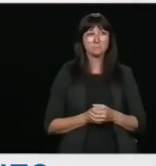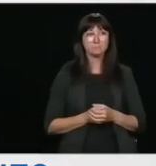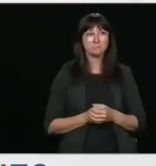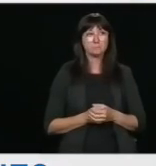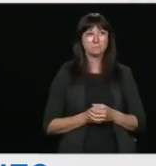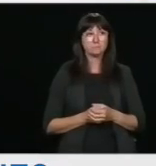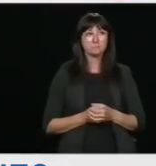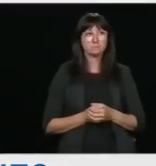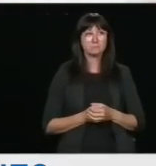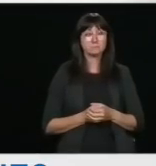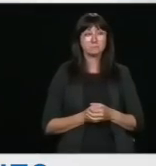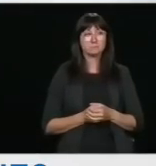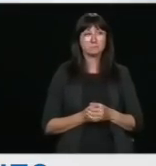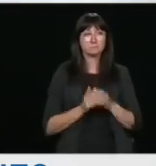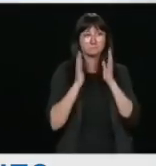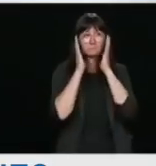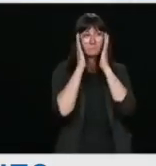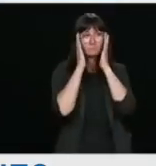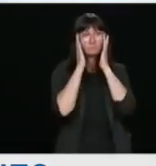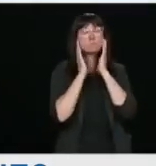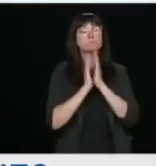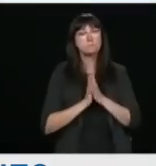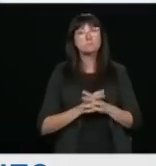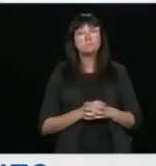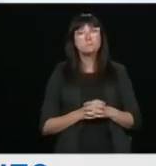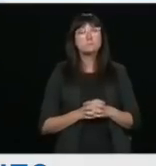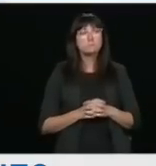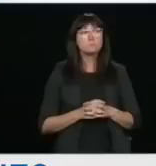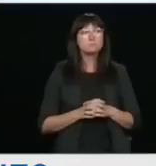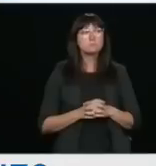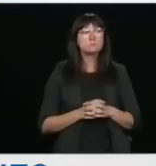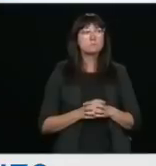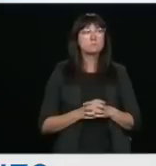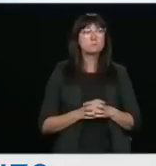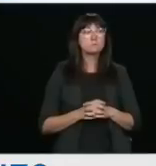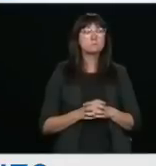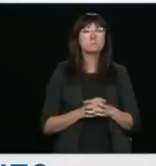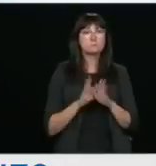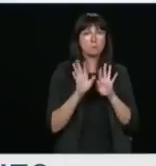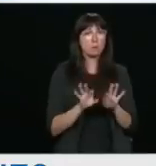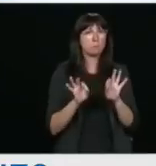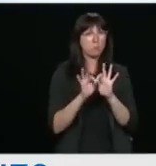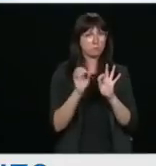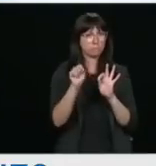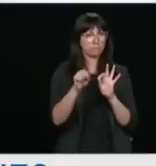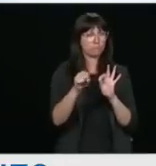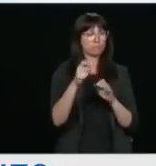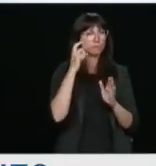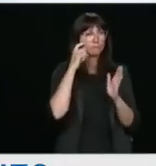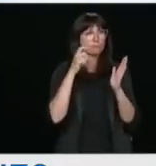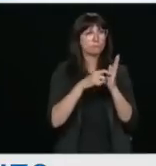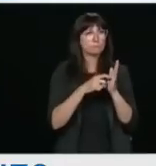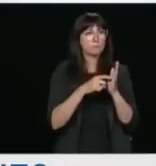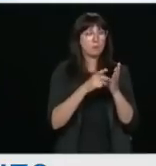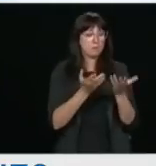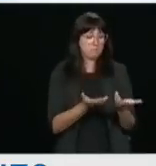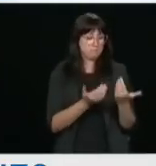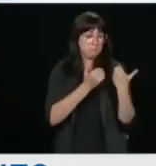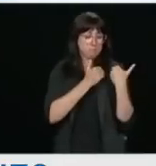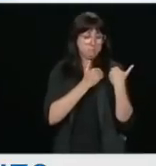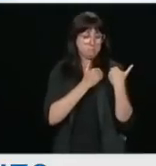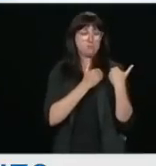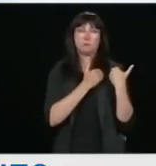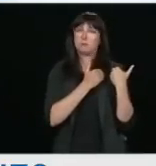Yeah, I think it's very important to acknowledge that accountability is fundamental to our system of government.